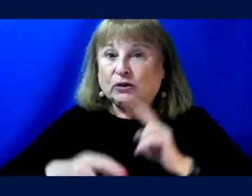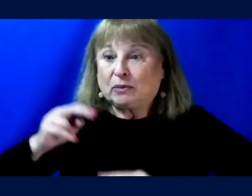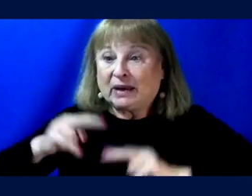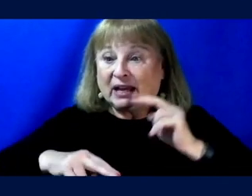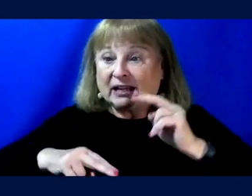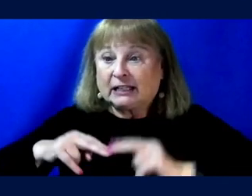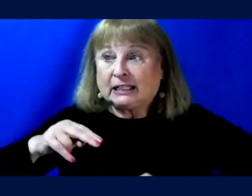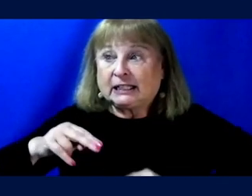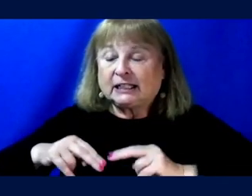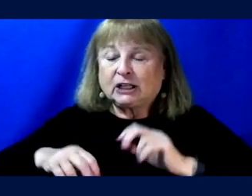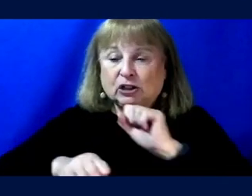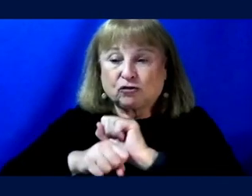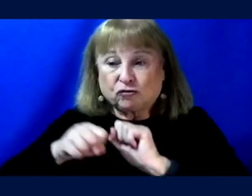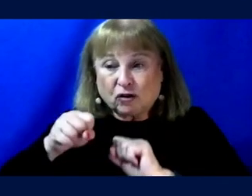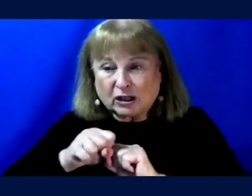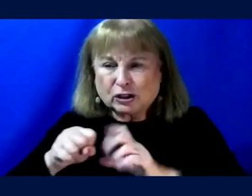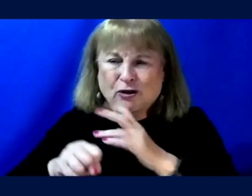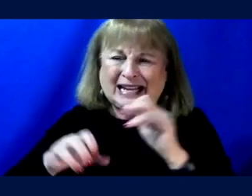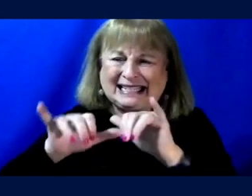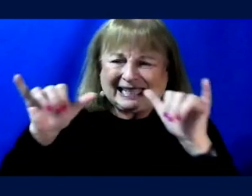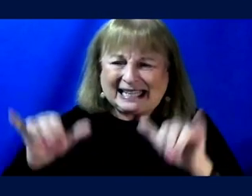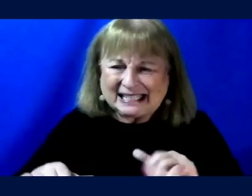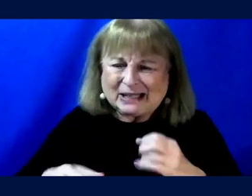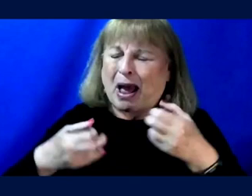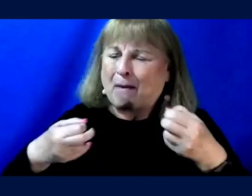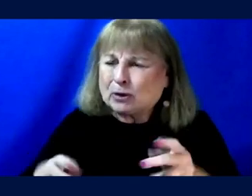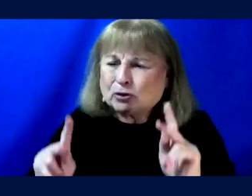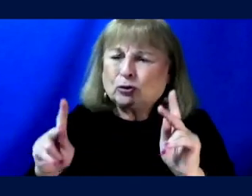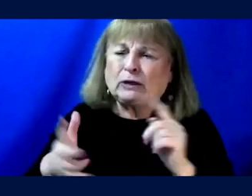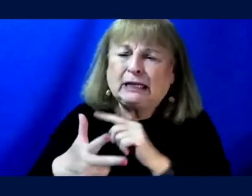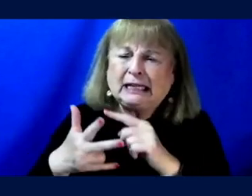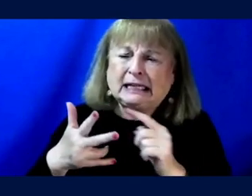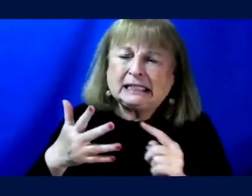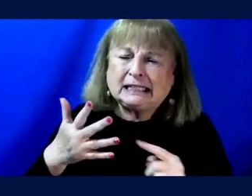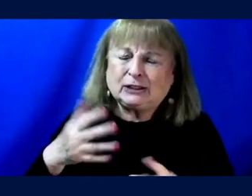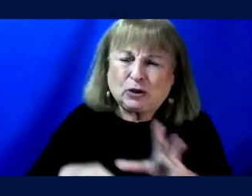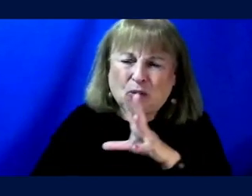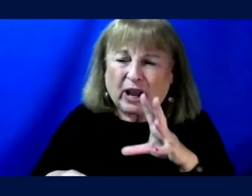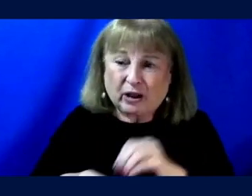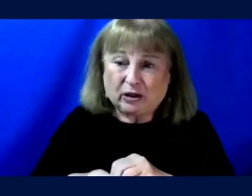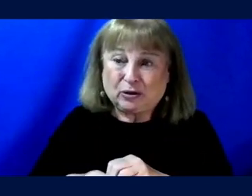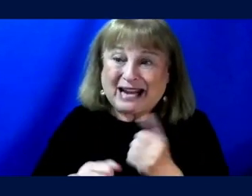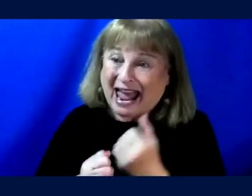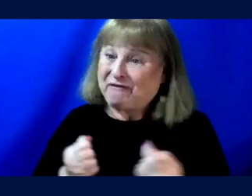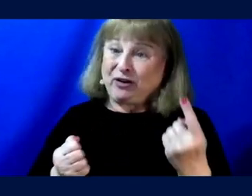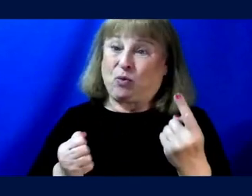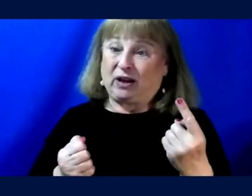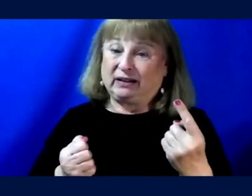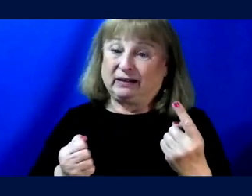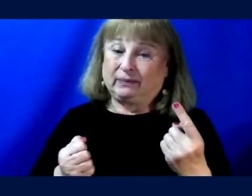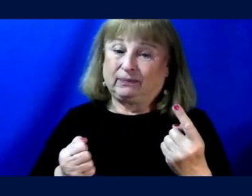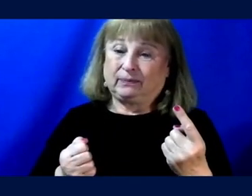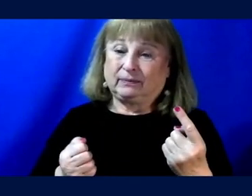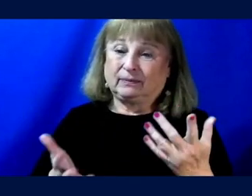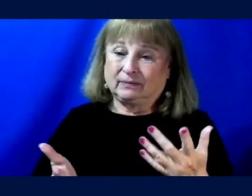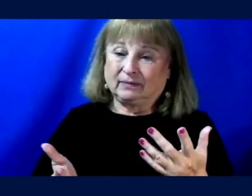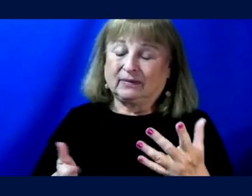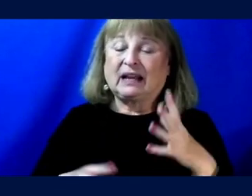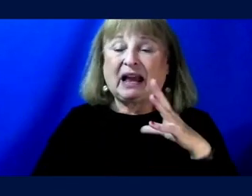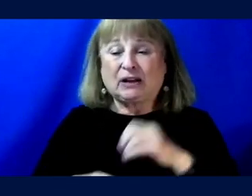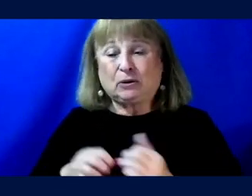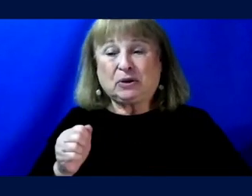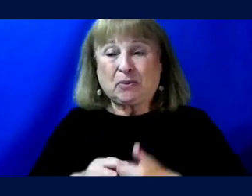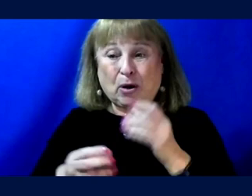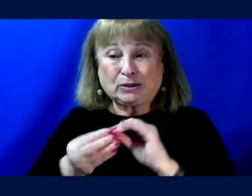um, um, structures and systems and opportunities to include everyone and, or include the